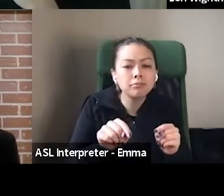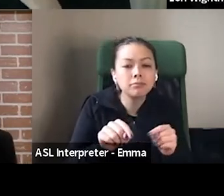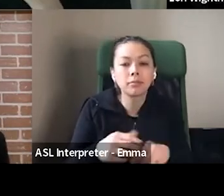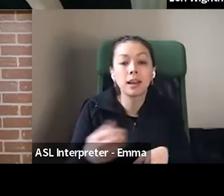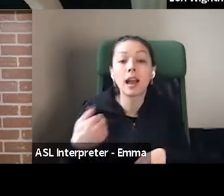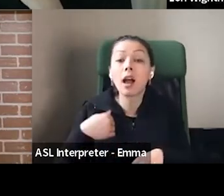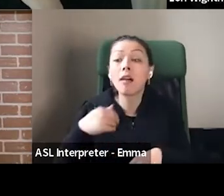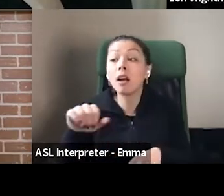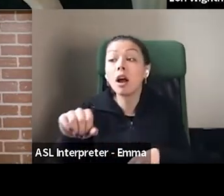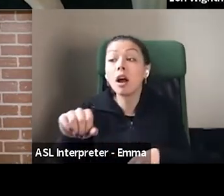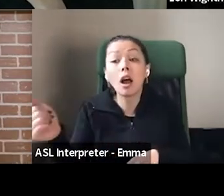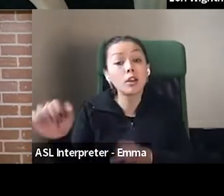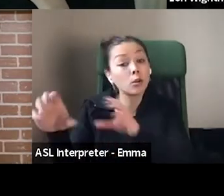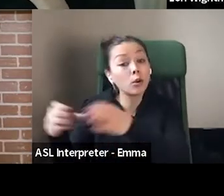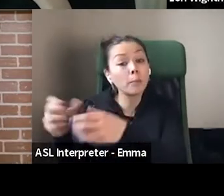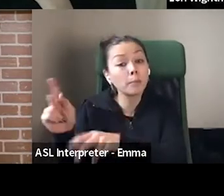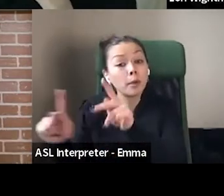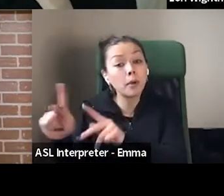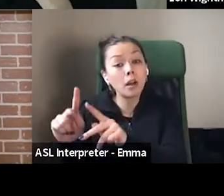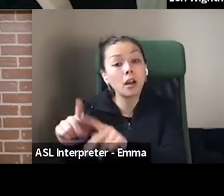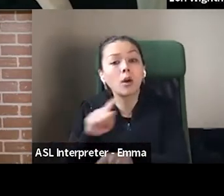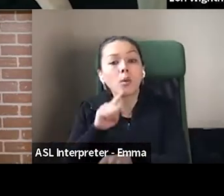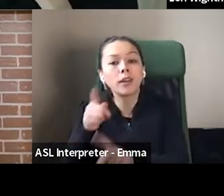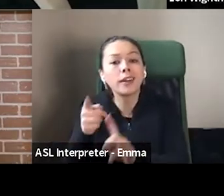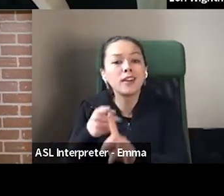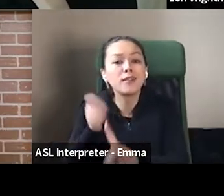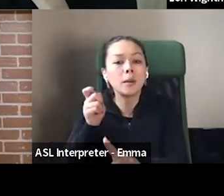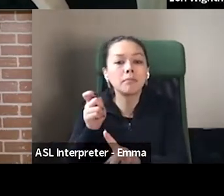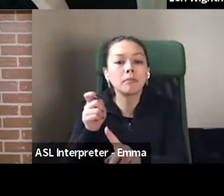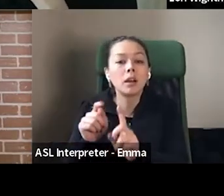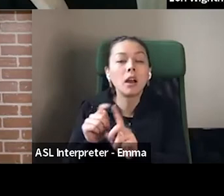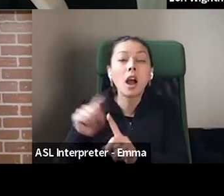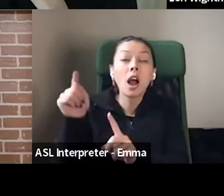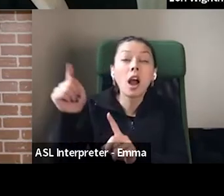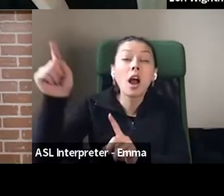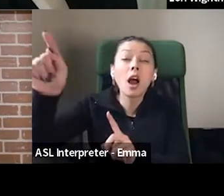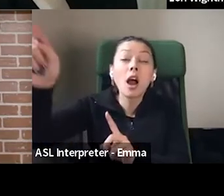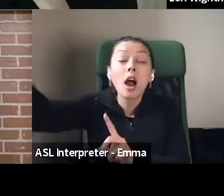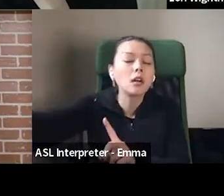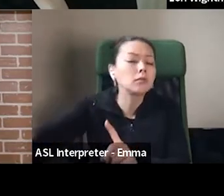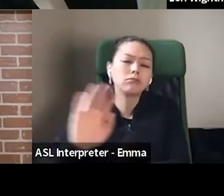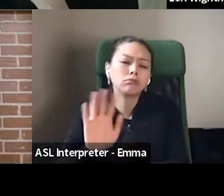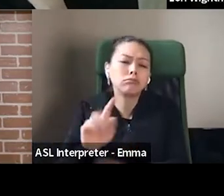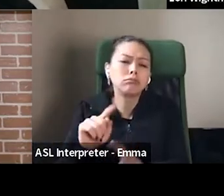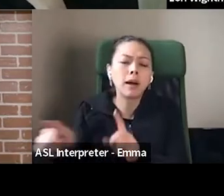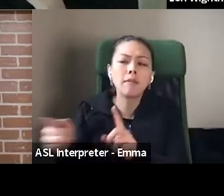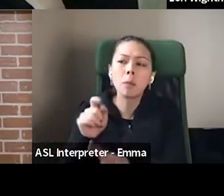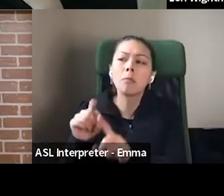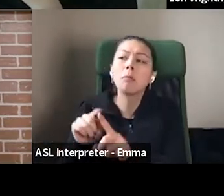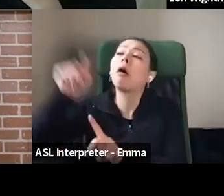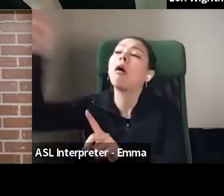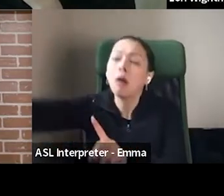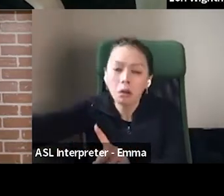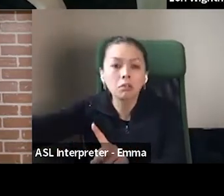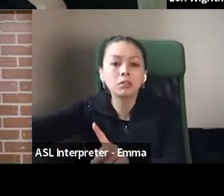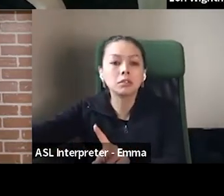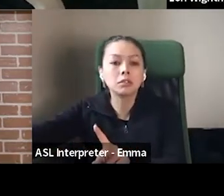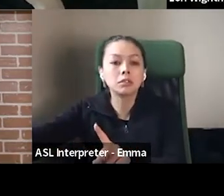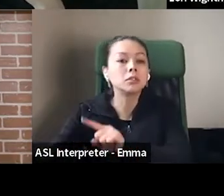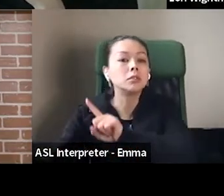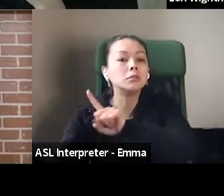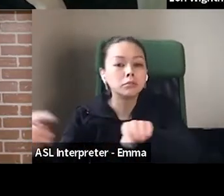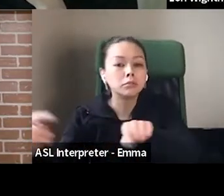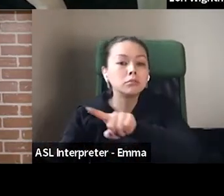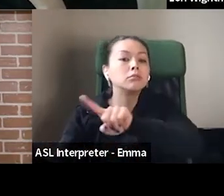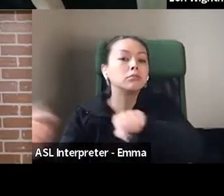hear about us, you know, in the, in two municipalities over and they'll travel out in the middle of the week to, you know, well, we just wanted to come to the bookstore.